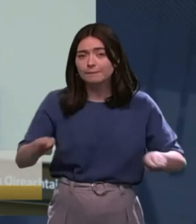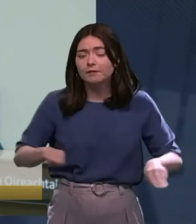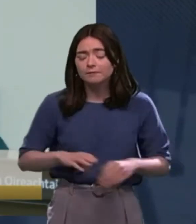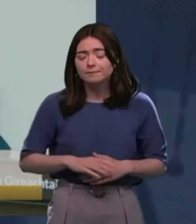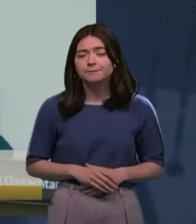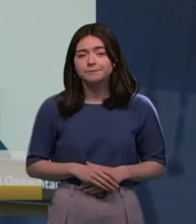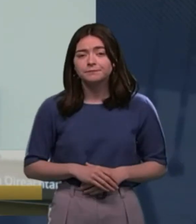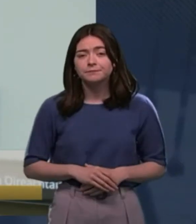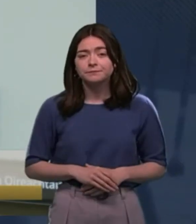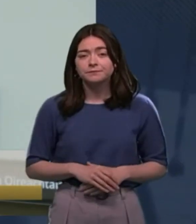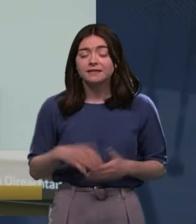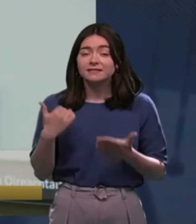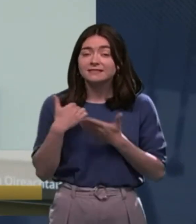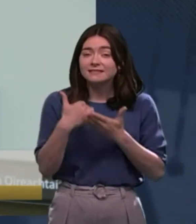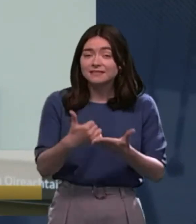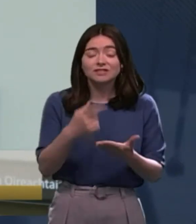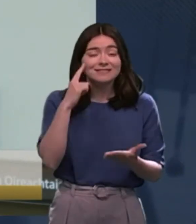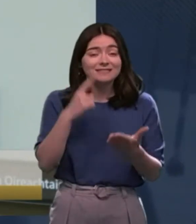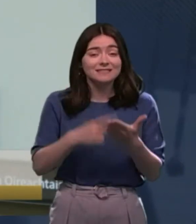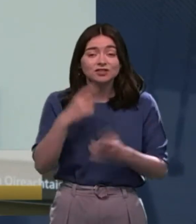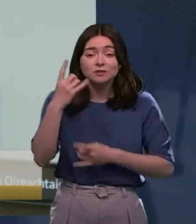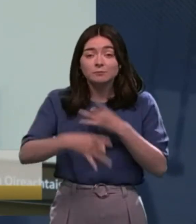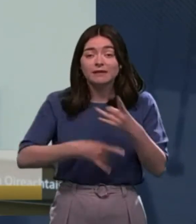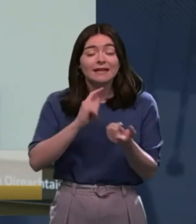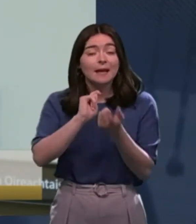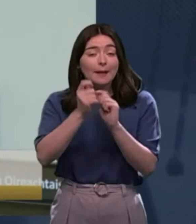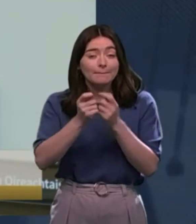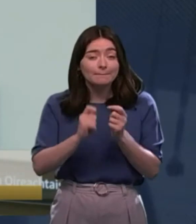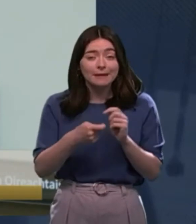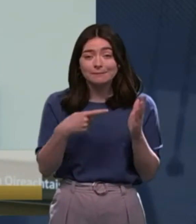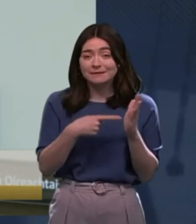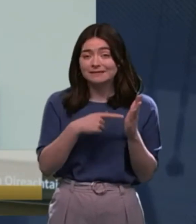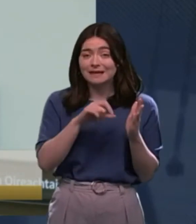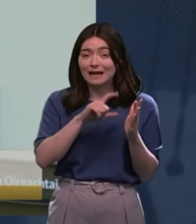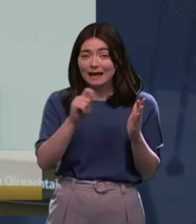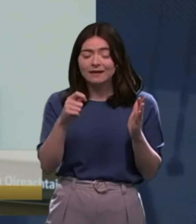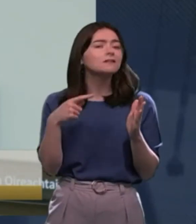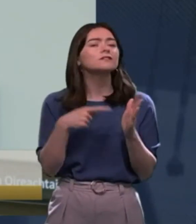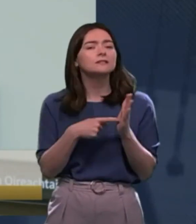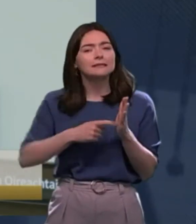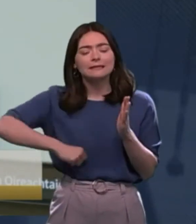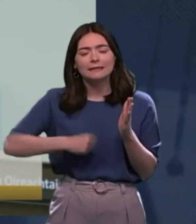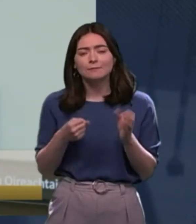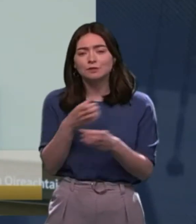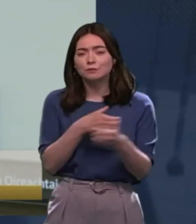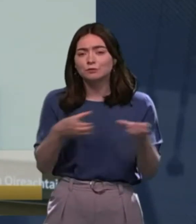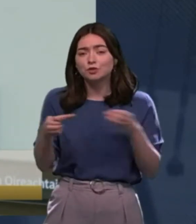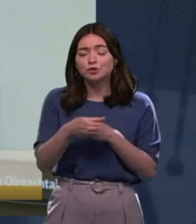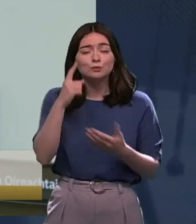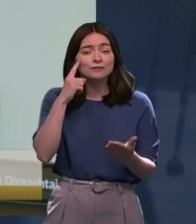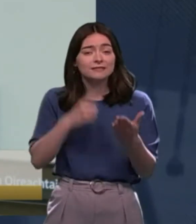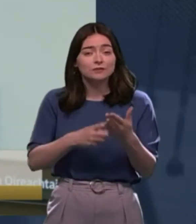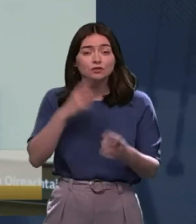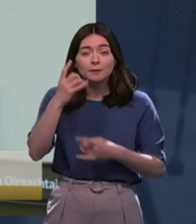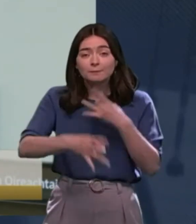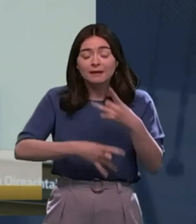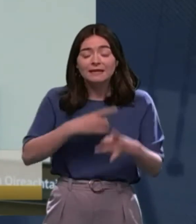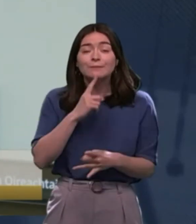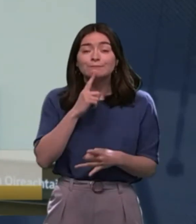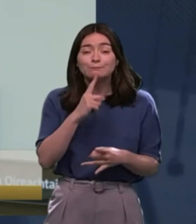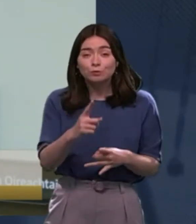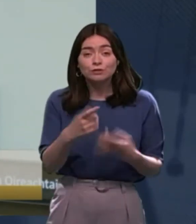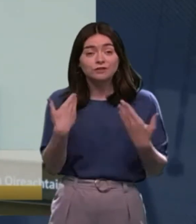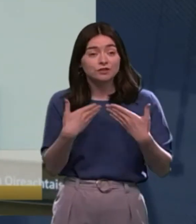The assisted decision making amendment act retains the use of substitute decision making, but the general